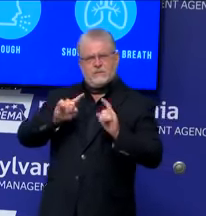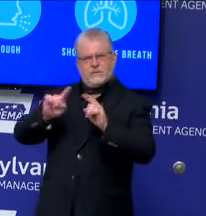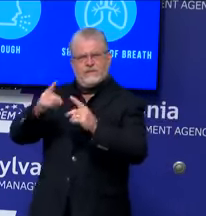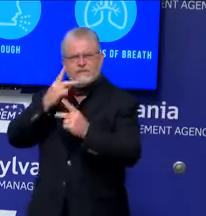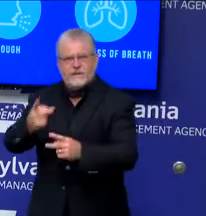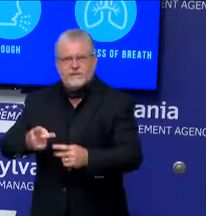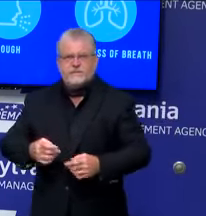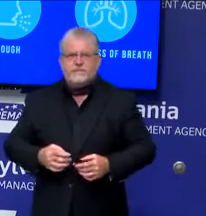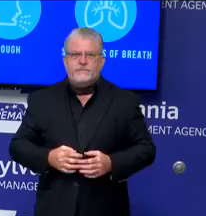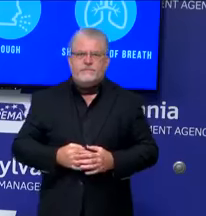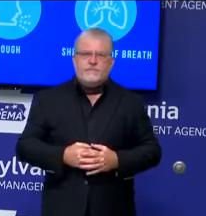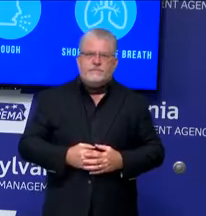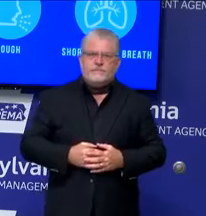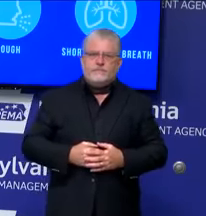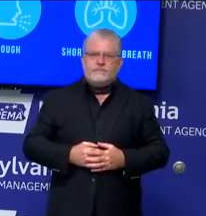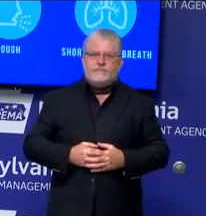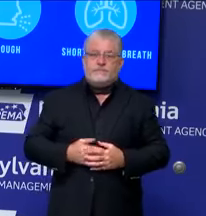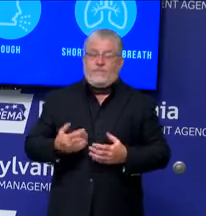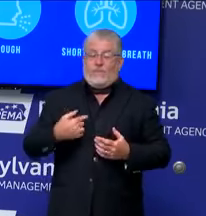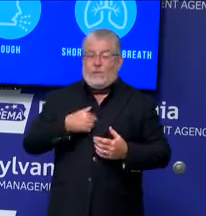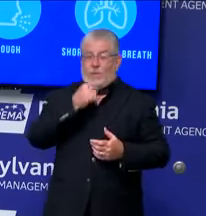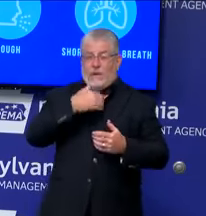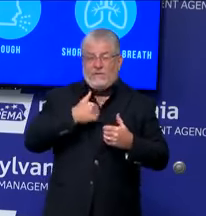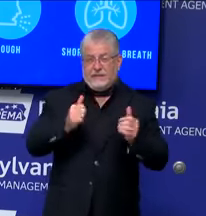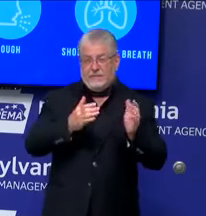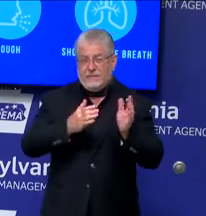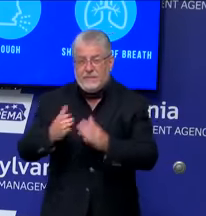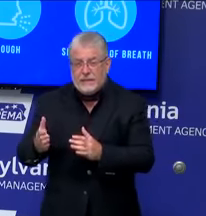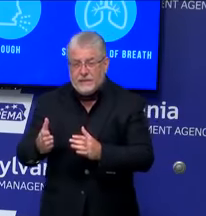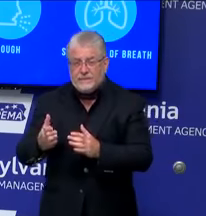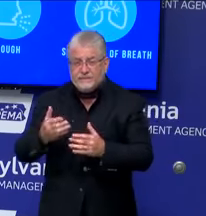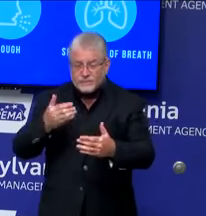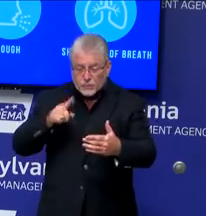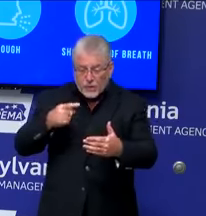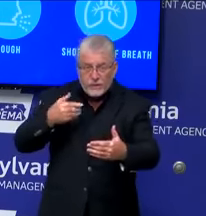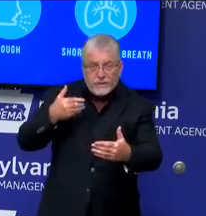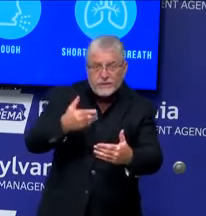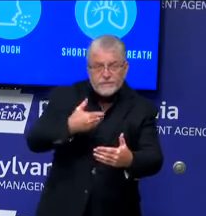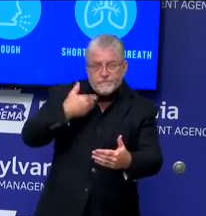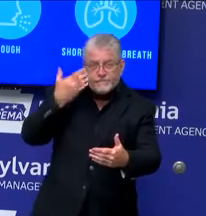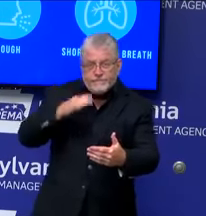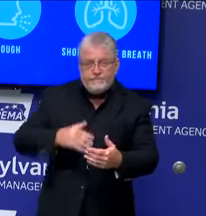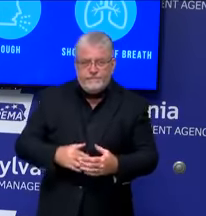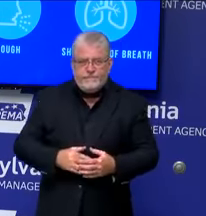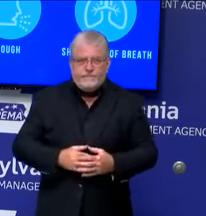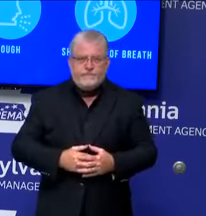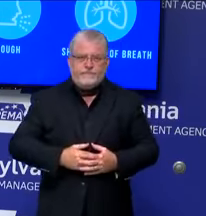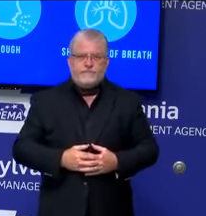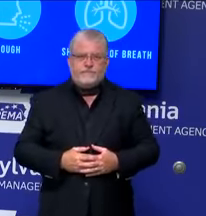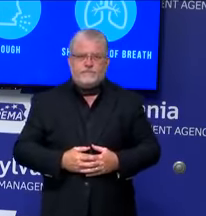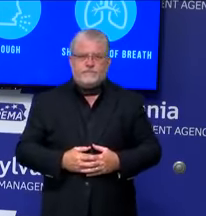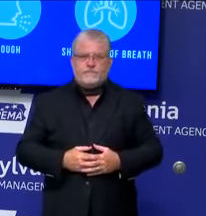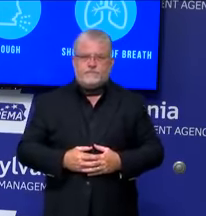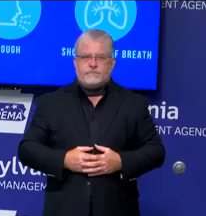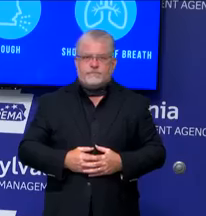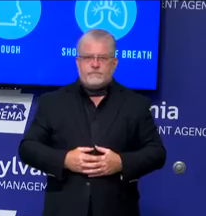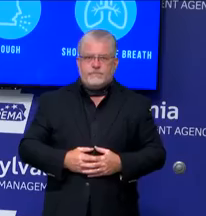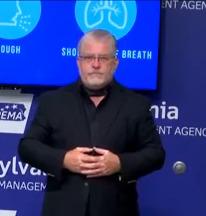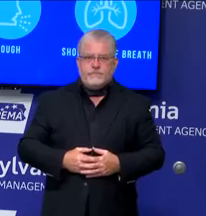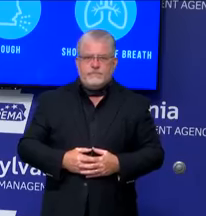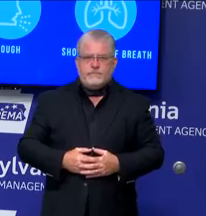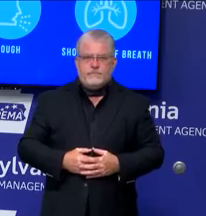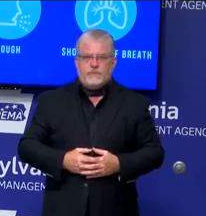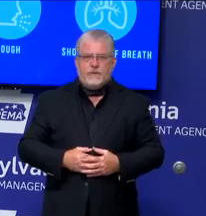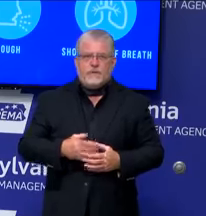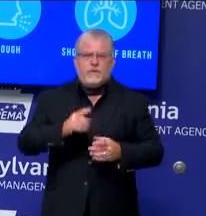right in front of me. As we're saying, I mean, you have to follow – it can be complex just for the casual person looking at it. It's very clear to